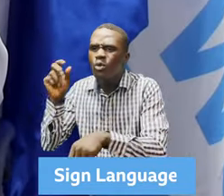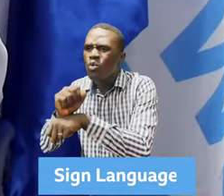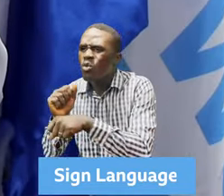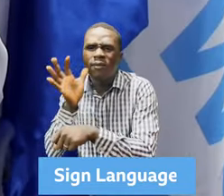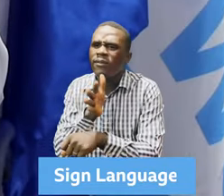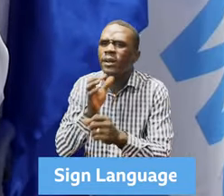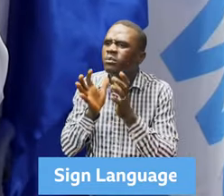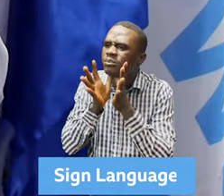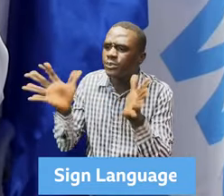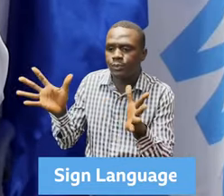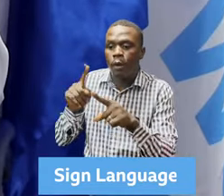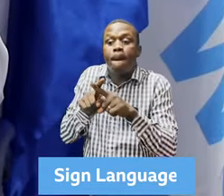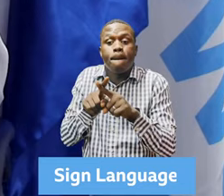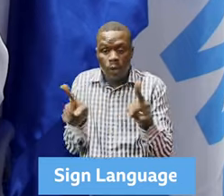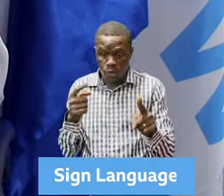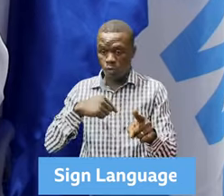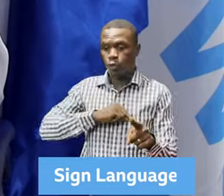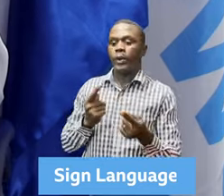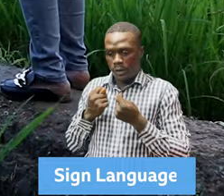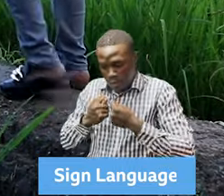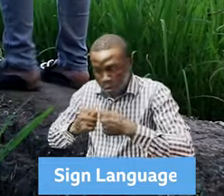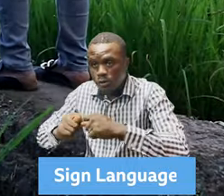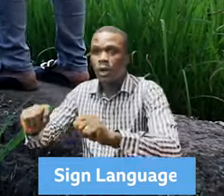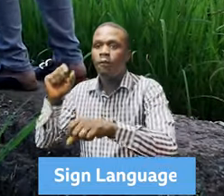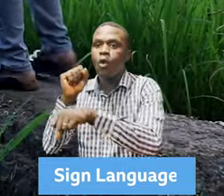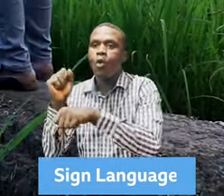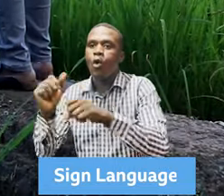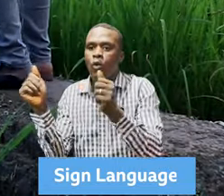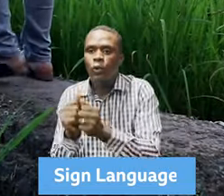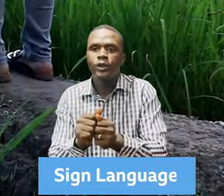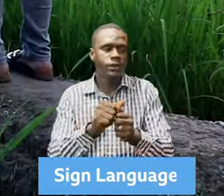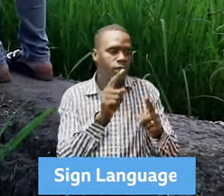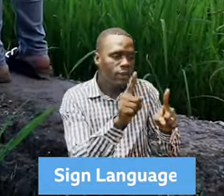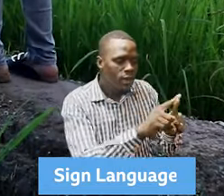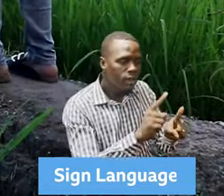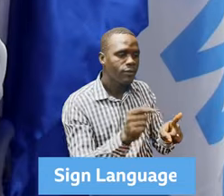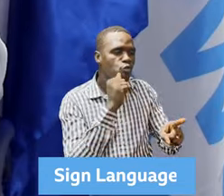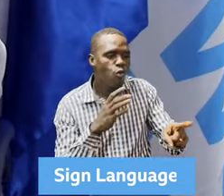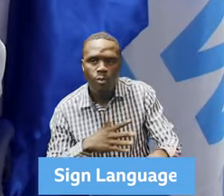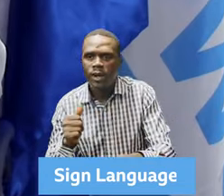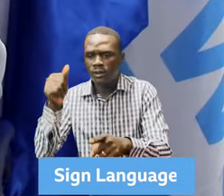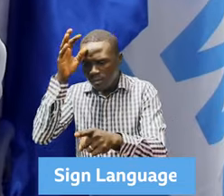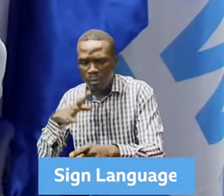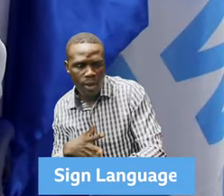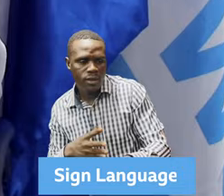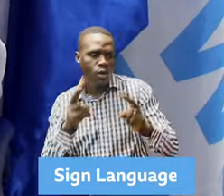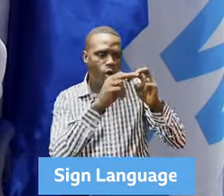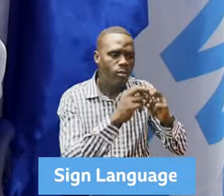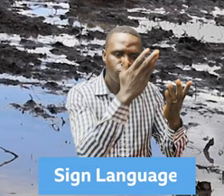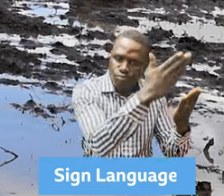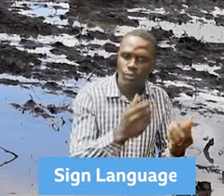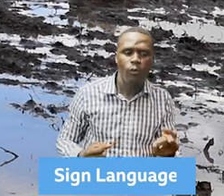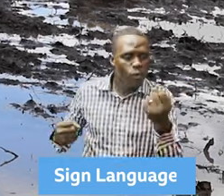communities in making sure that we can rehabilitate these inland valley swamps to sustain these communities even in